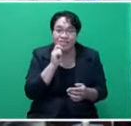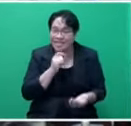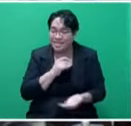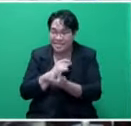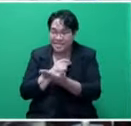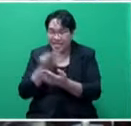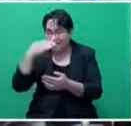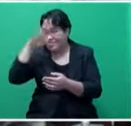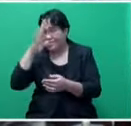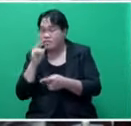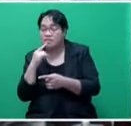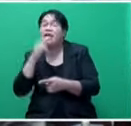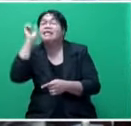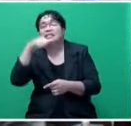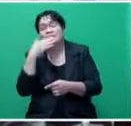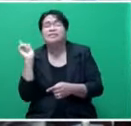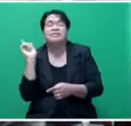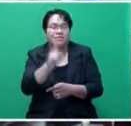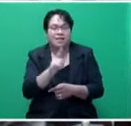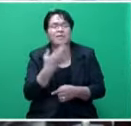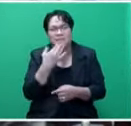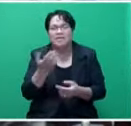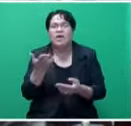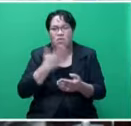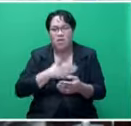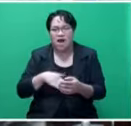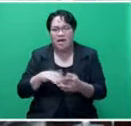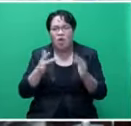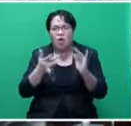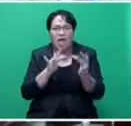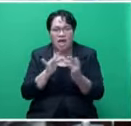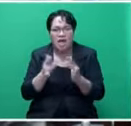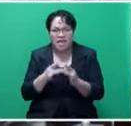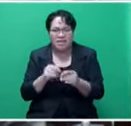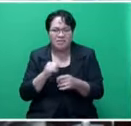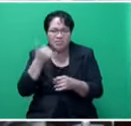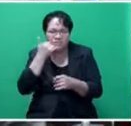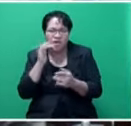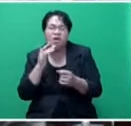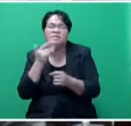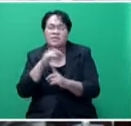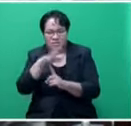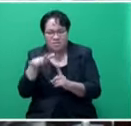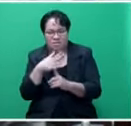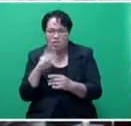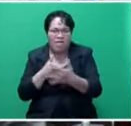say yes please get me mobile phone connected I go to parts of Kandavu they say yes we want mobile phone connected